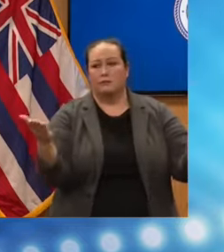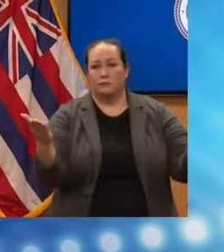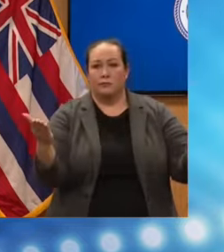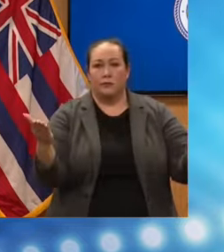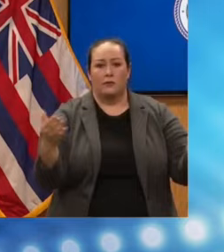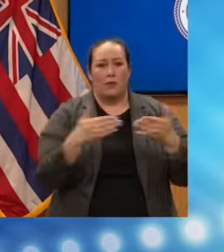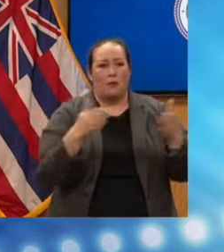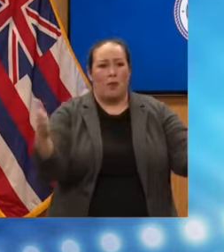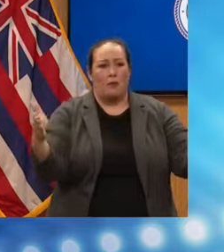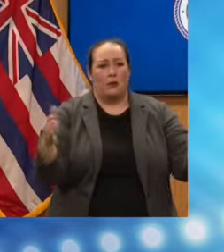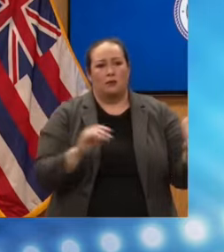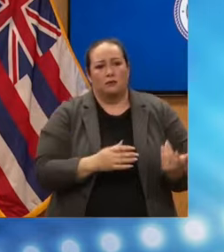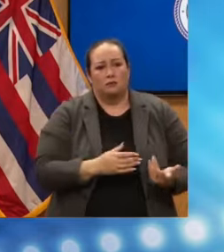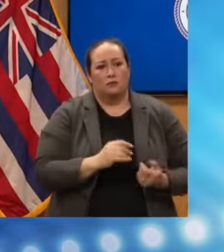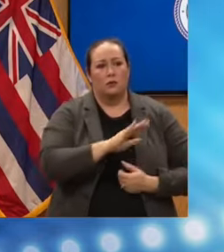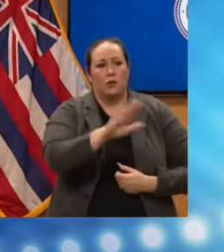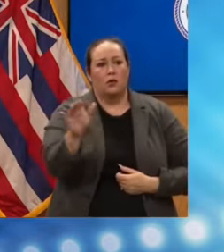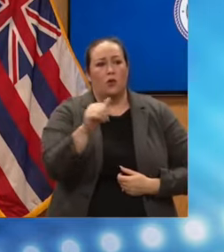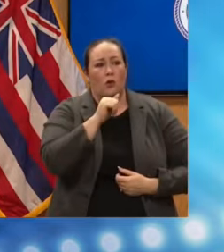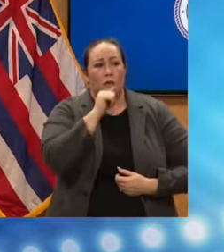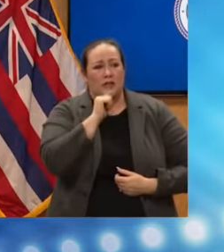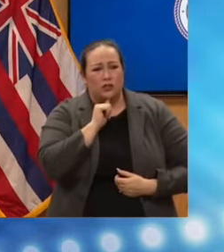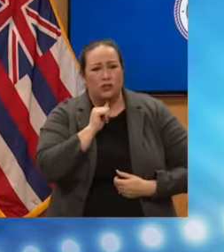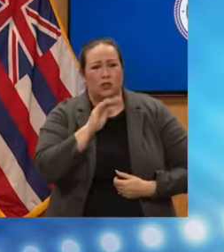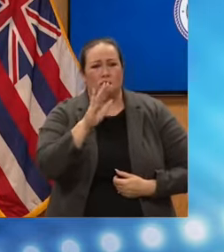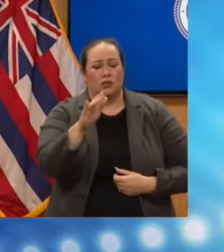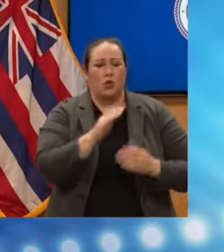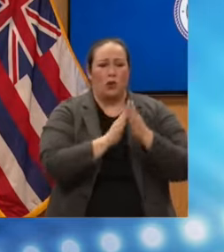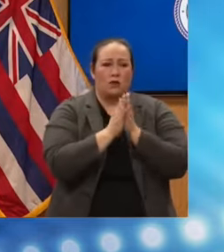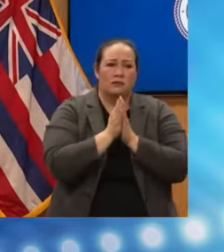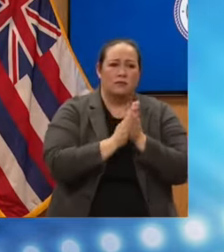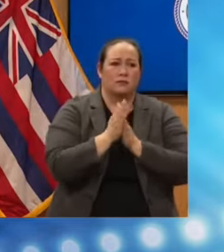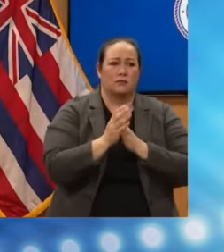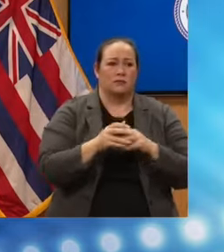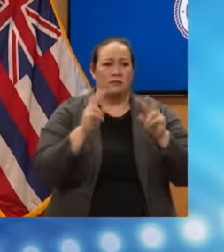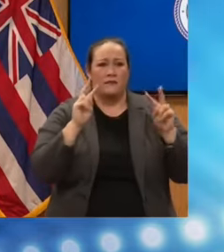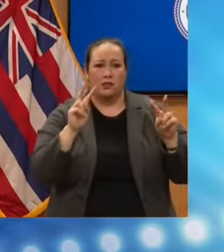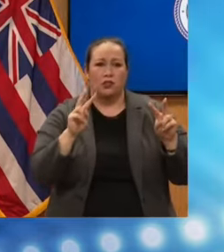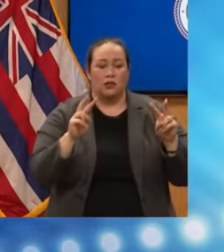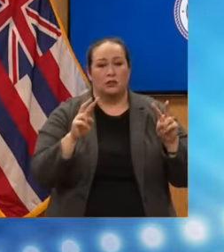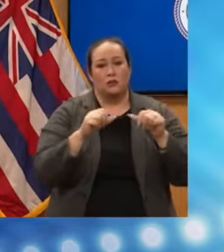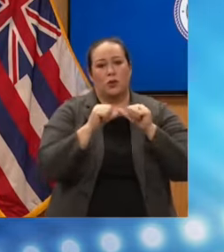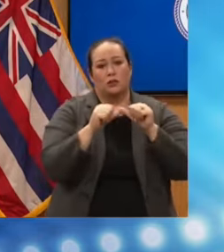Your patience, your vigilance, we continue to ask for it. Thank you.